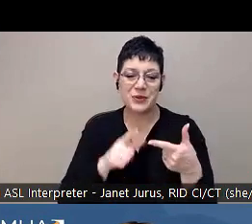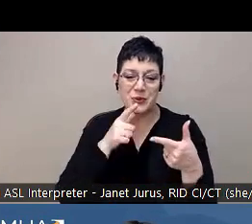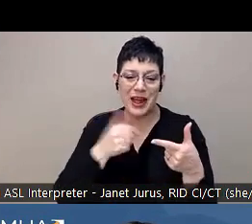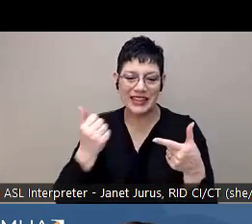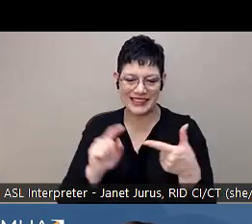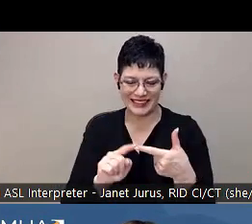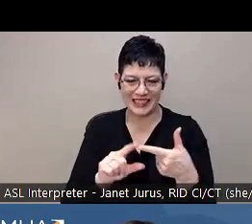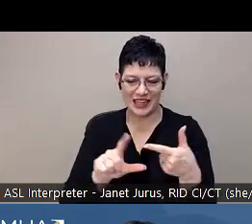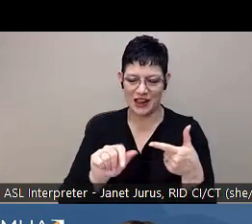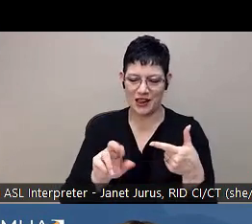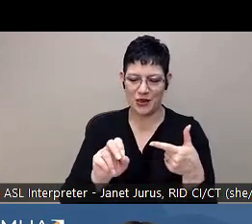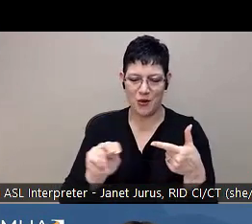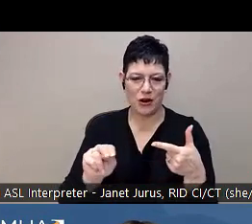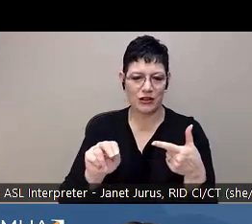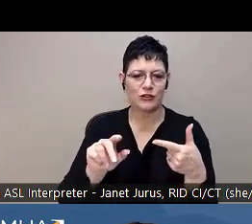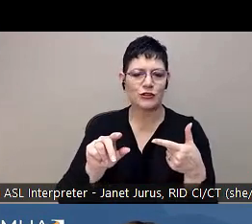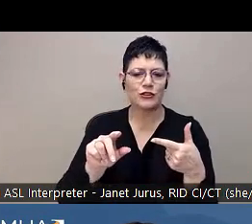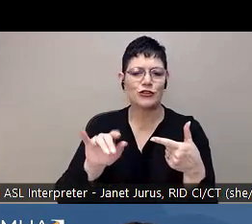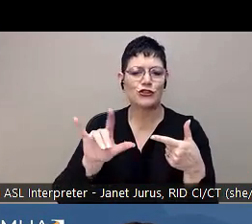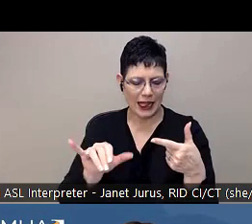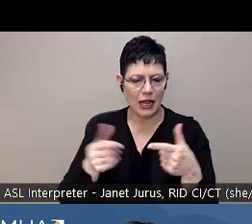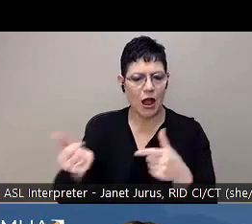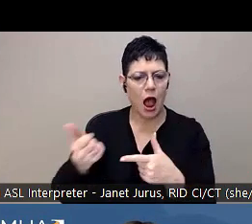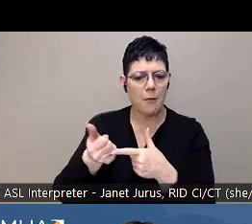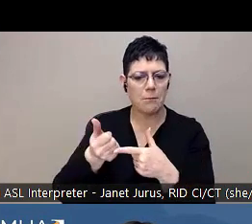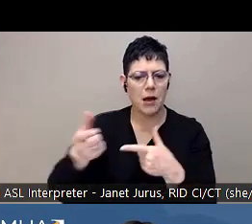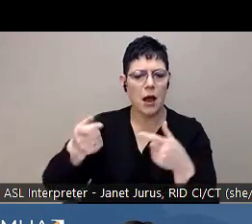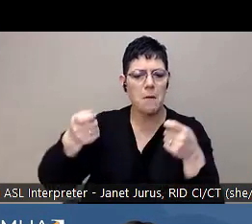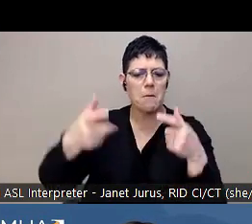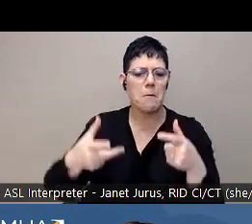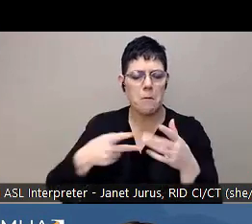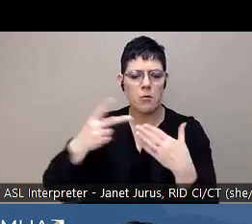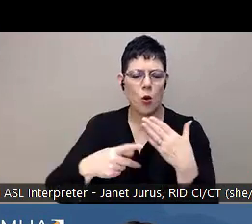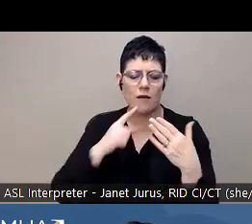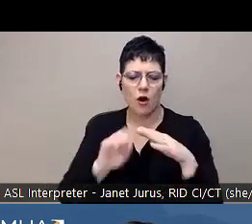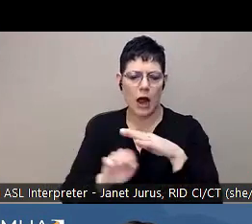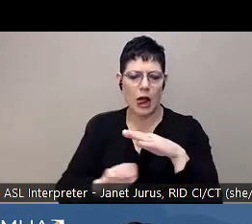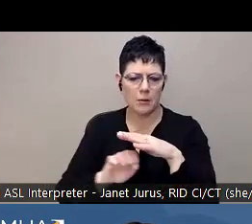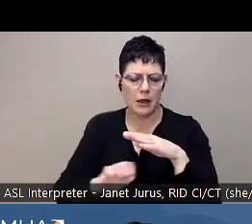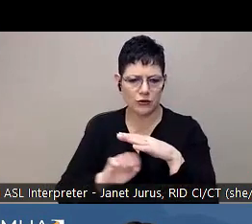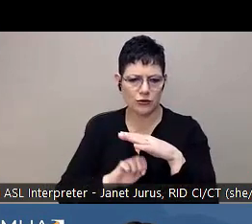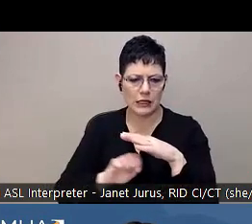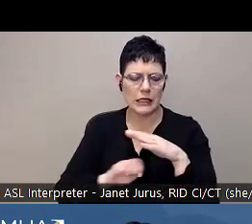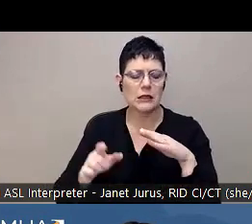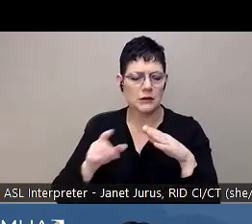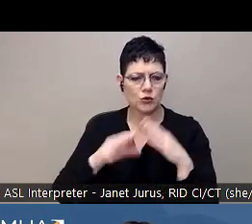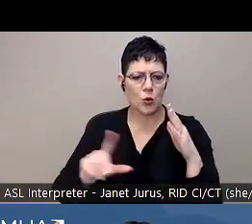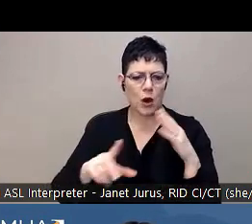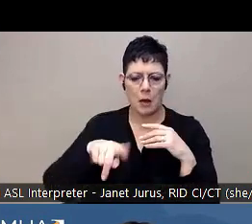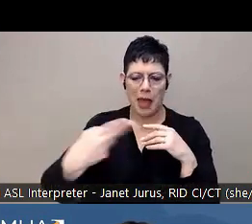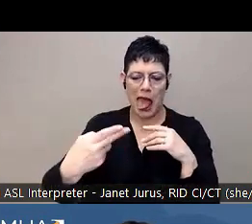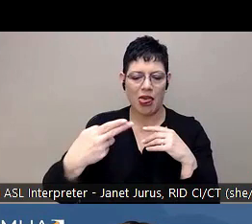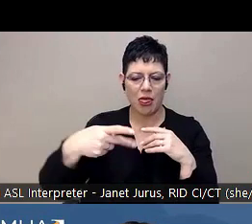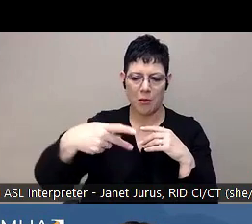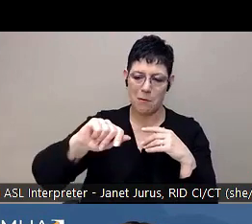Lauren Gilly, who is the prevention program facilitator for elementary students in the Paths for Kids program with